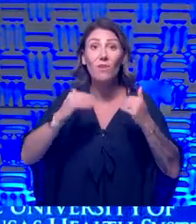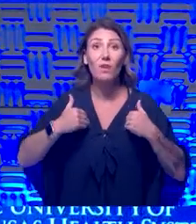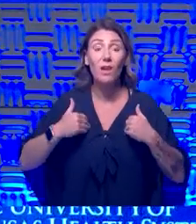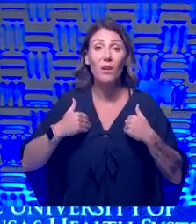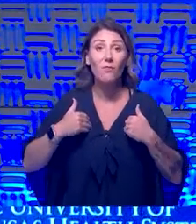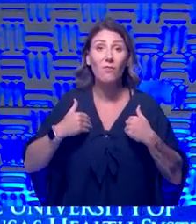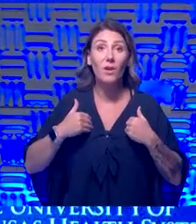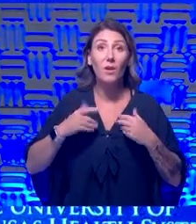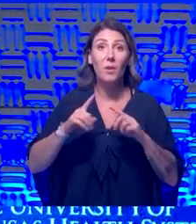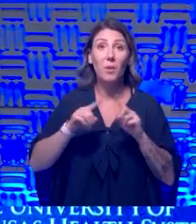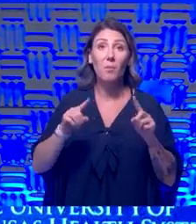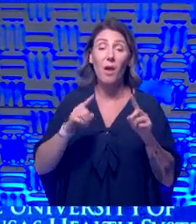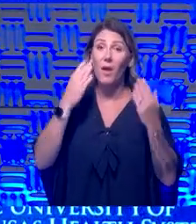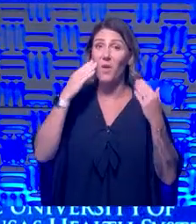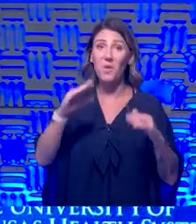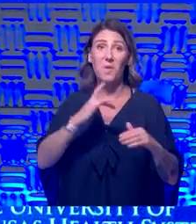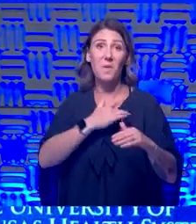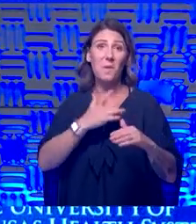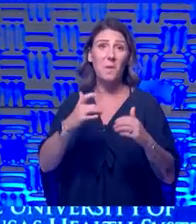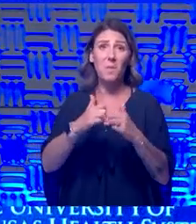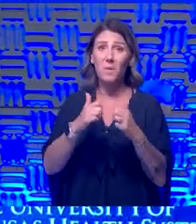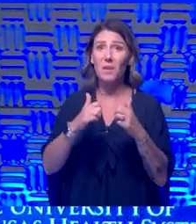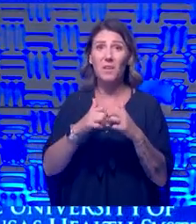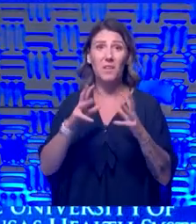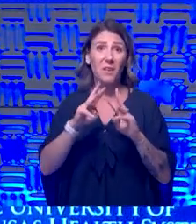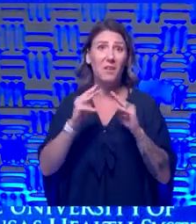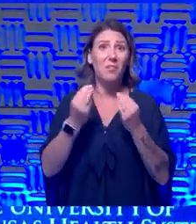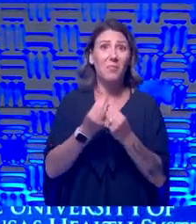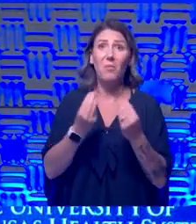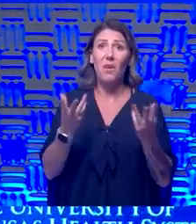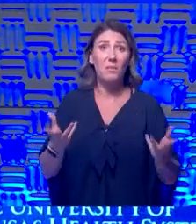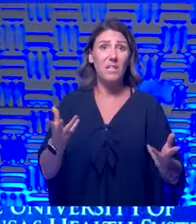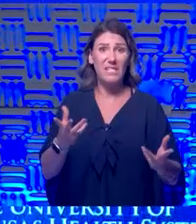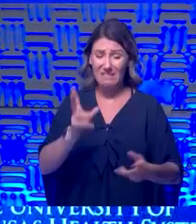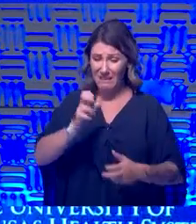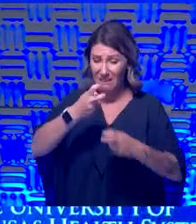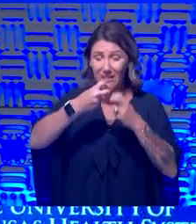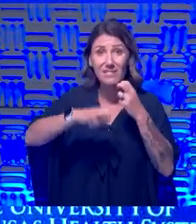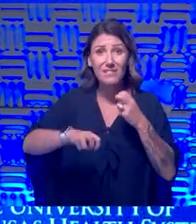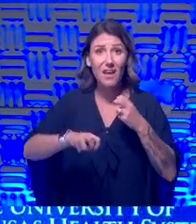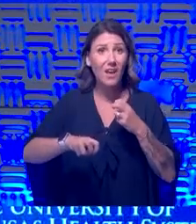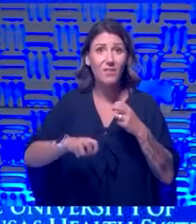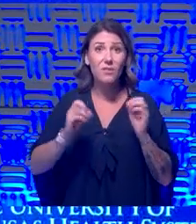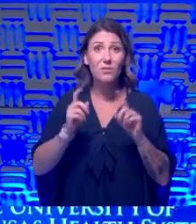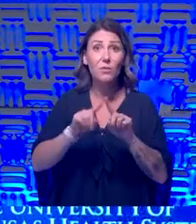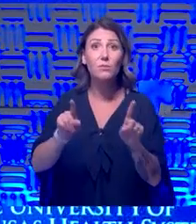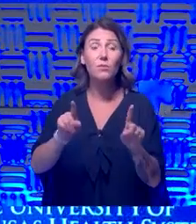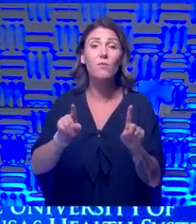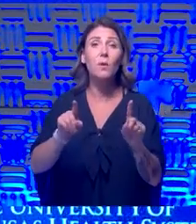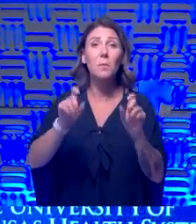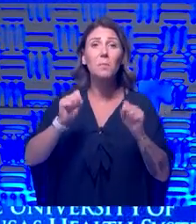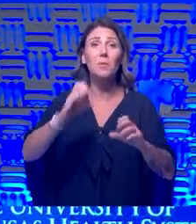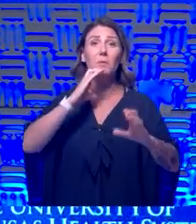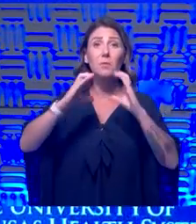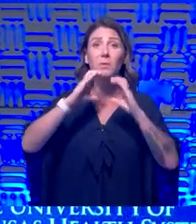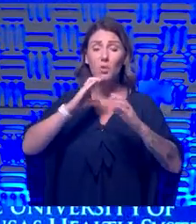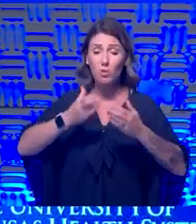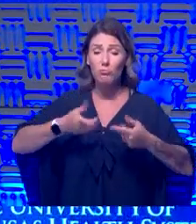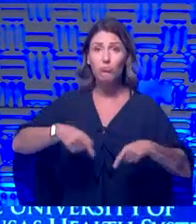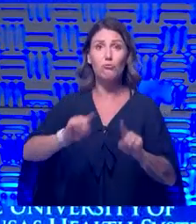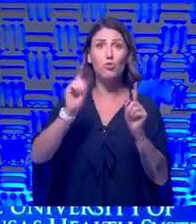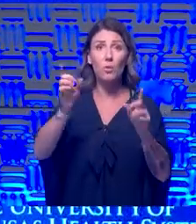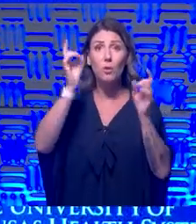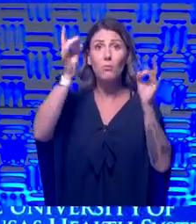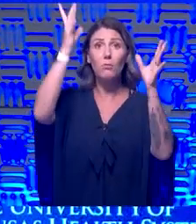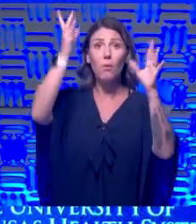a heart of a, of a meaningful conversation in families that sometimes isn't a little hard. mean, that's no different in our ability to communicate in the midst of a crisis.